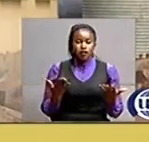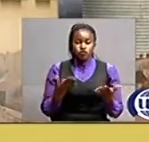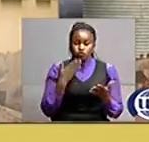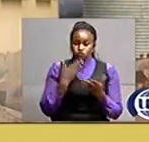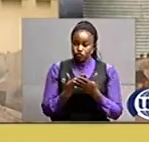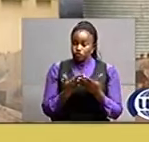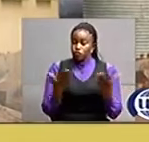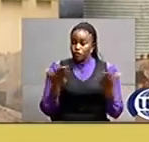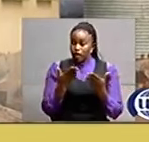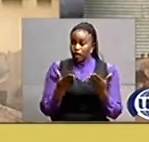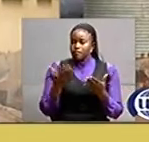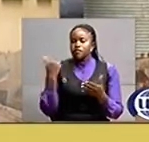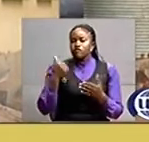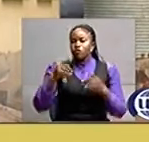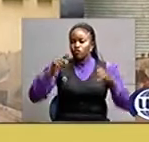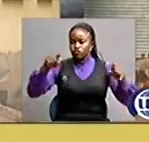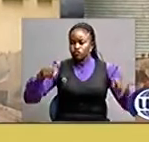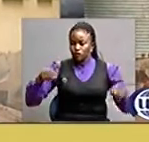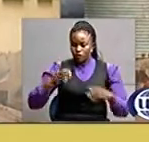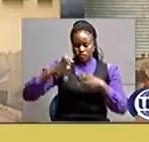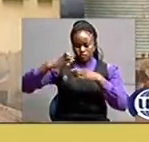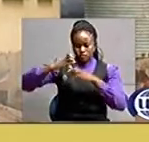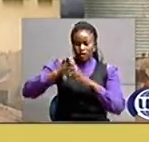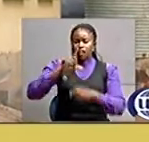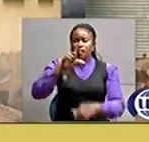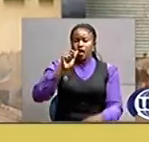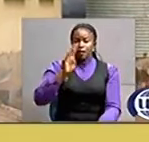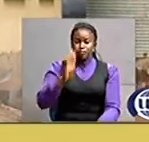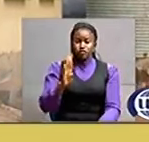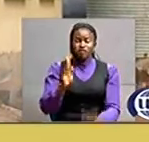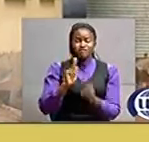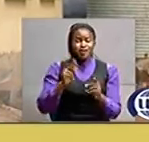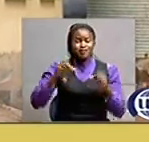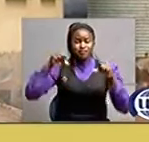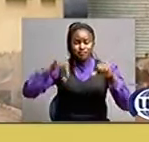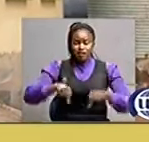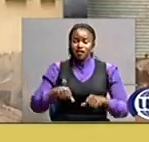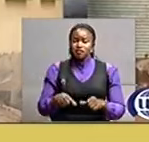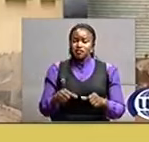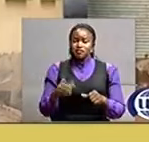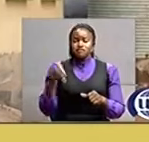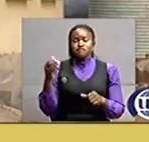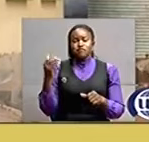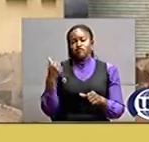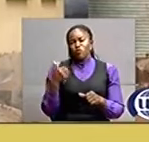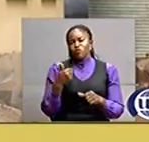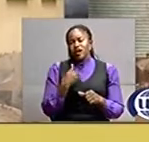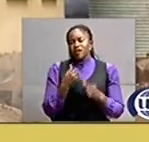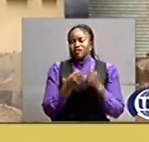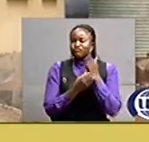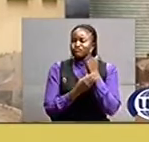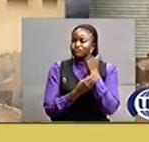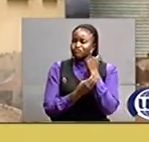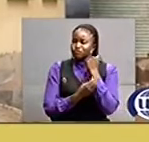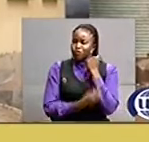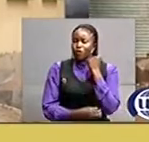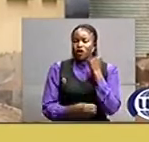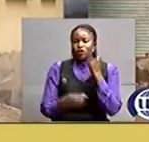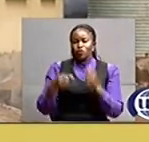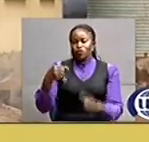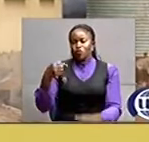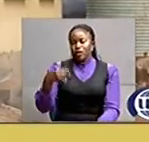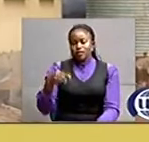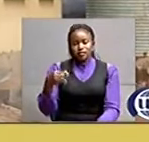our lab has been very bad we've been having quality uh poor quality uh poor